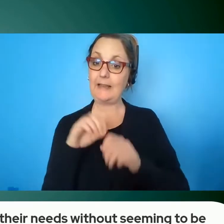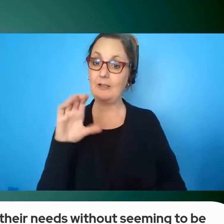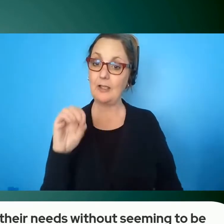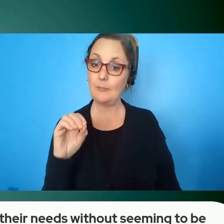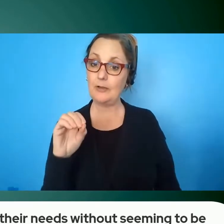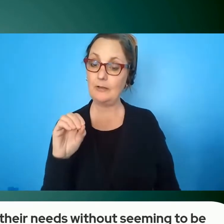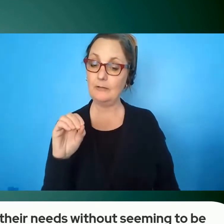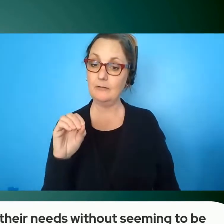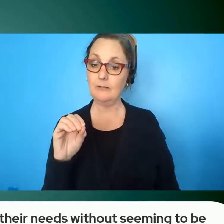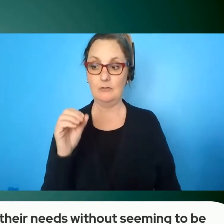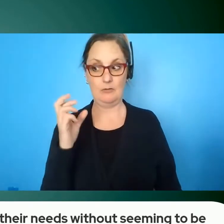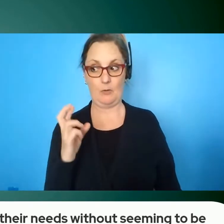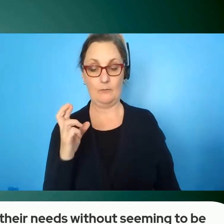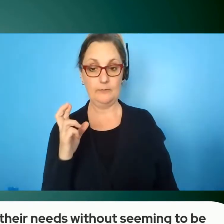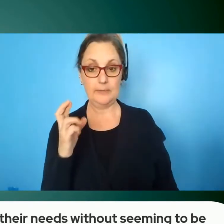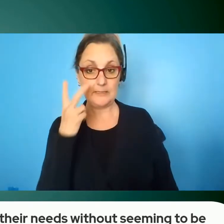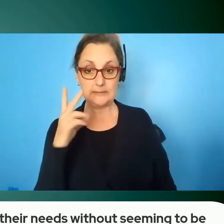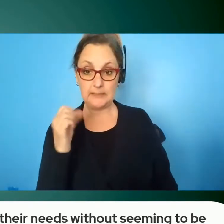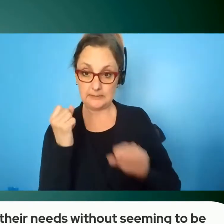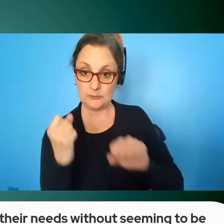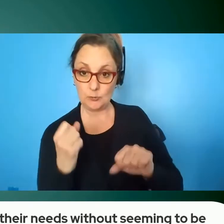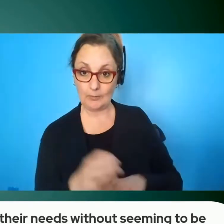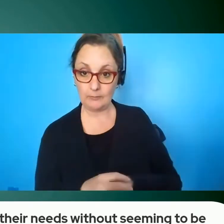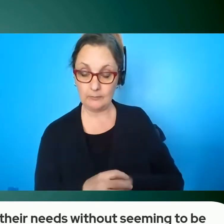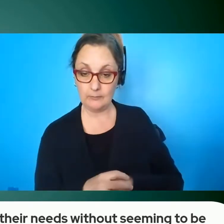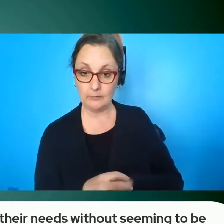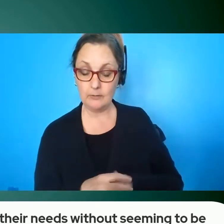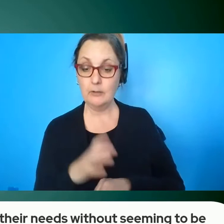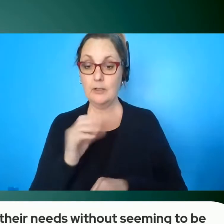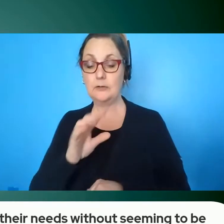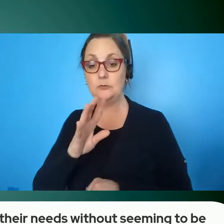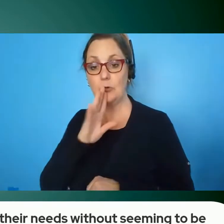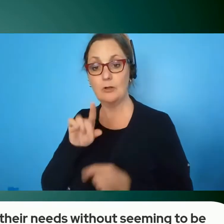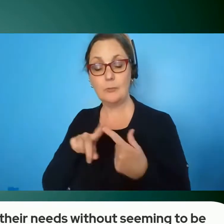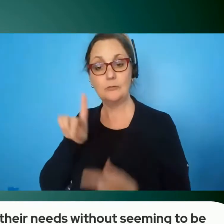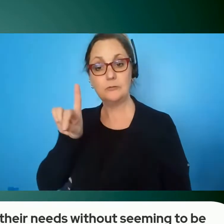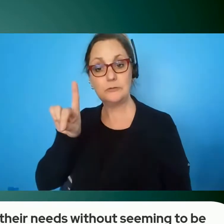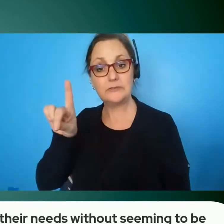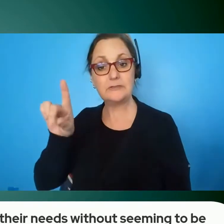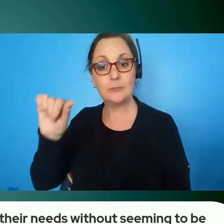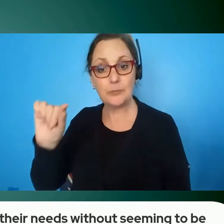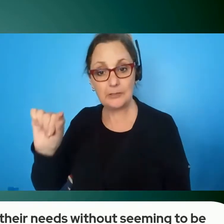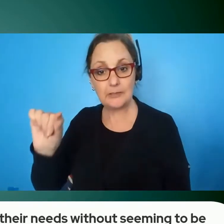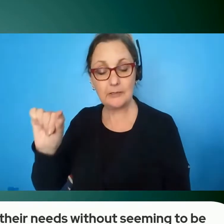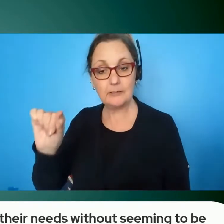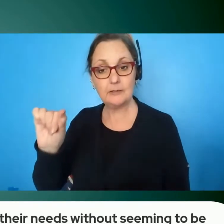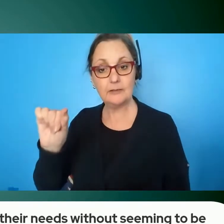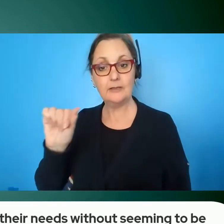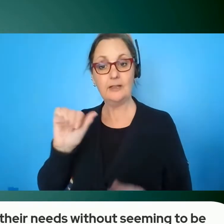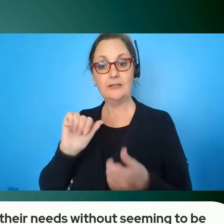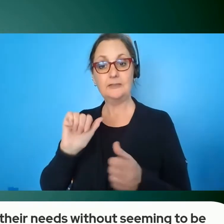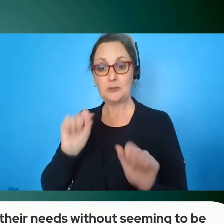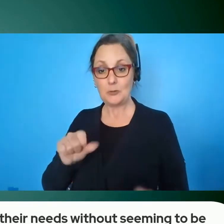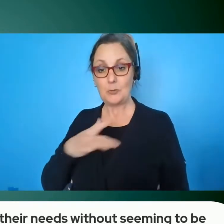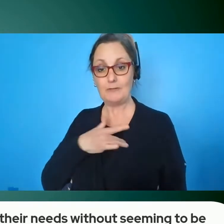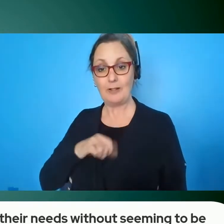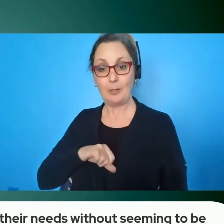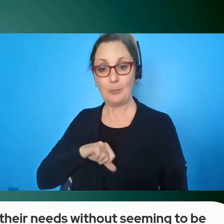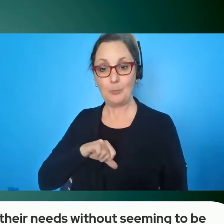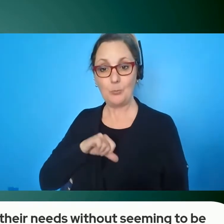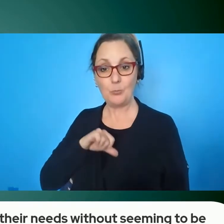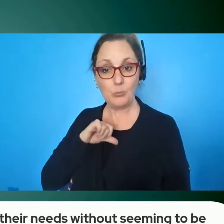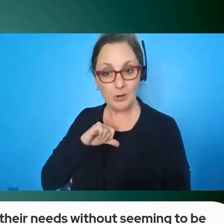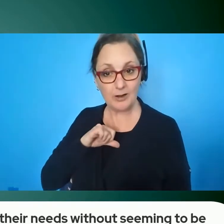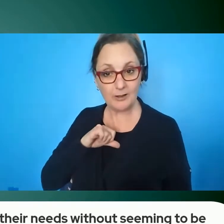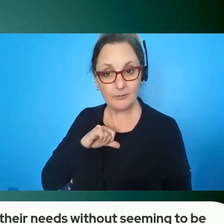um and to really talk about disability in the way that you can feel proud of what you will find by